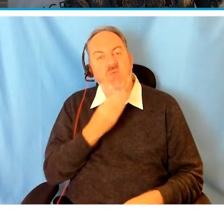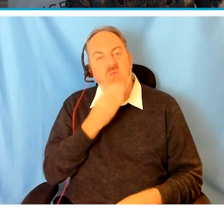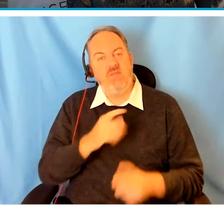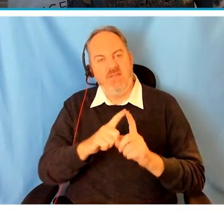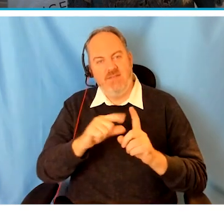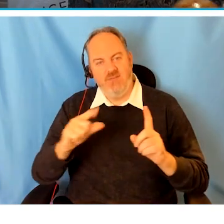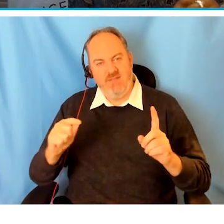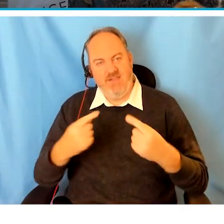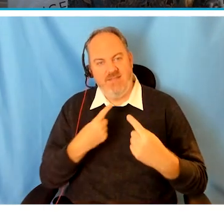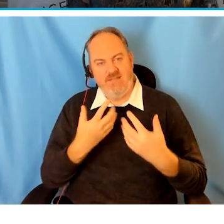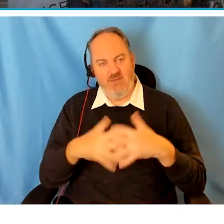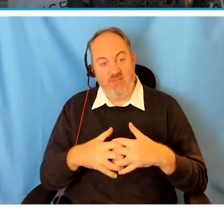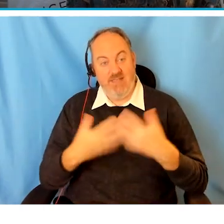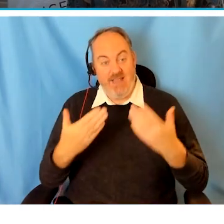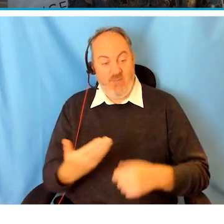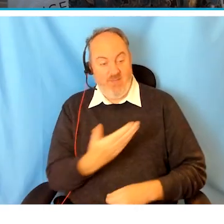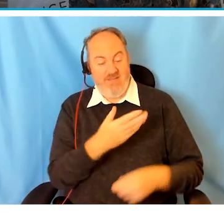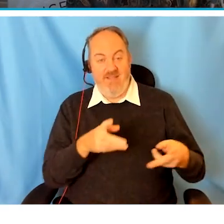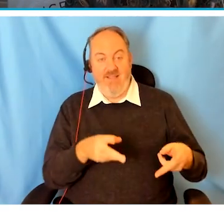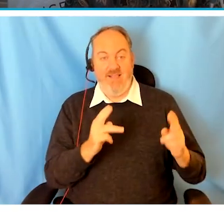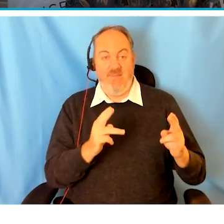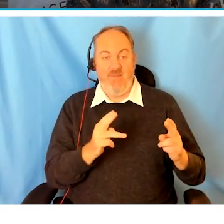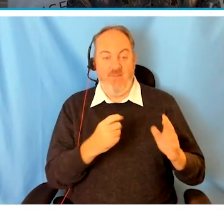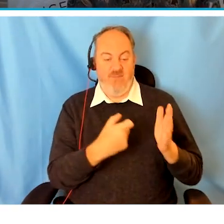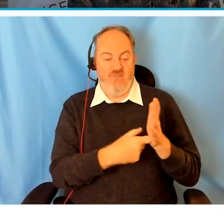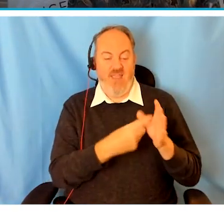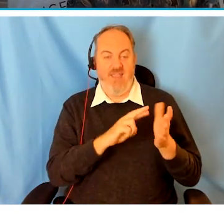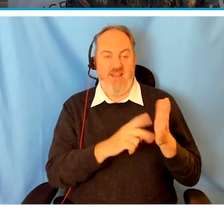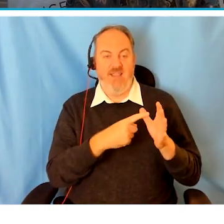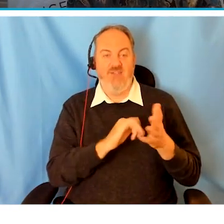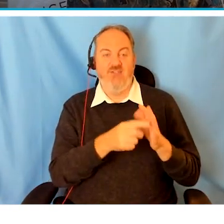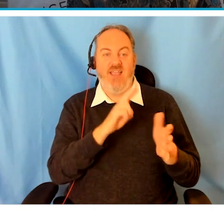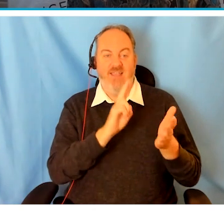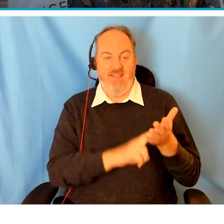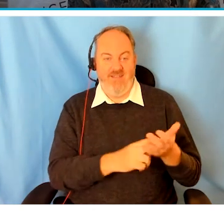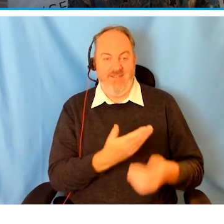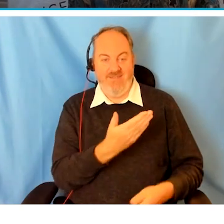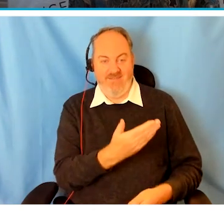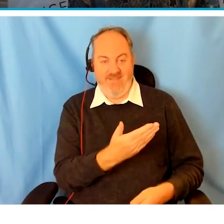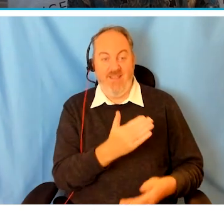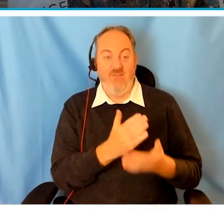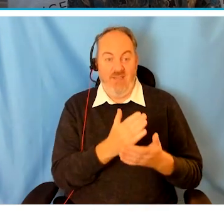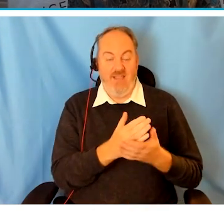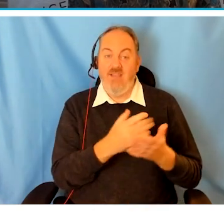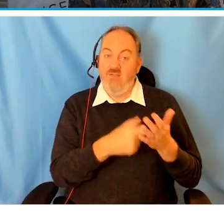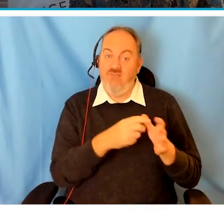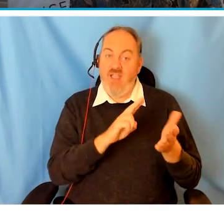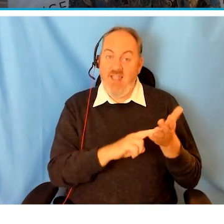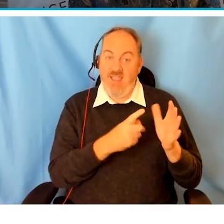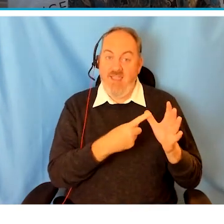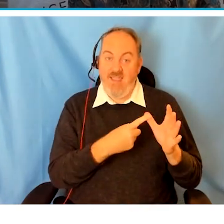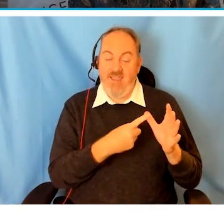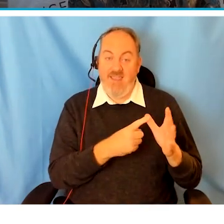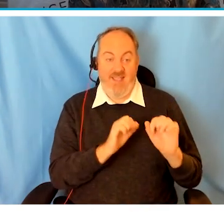Here's a short clip from Rana Shams of Networking Key Services. I got to know Rana and